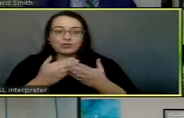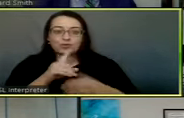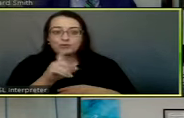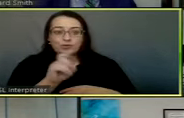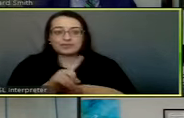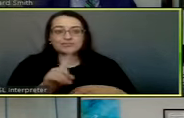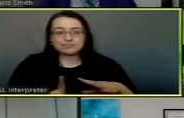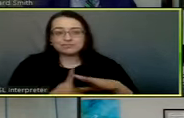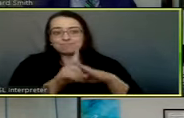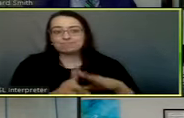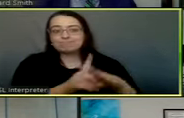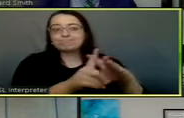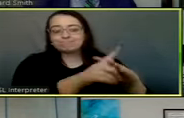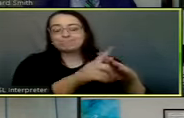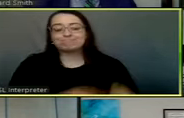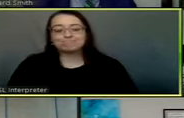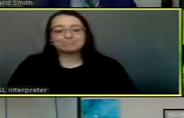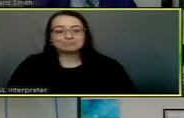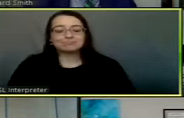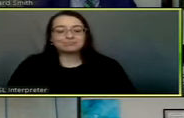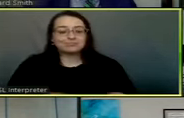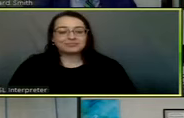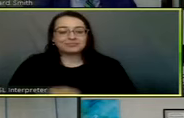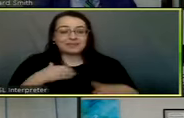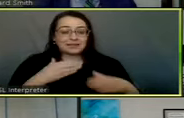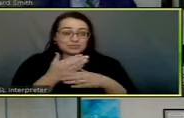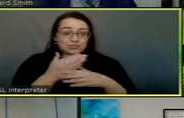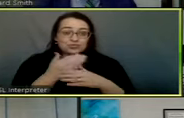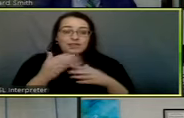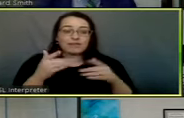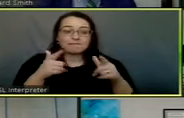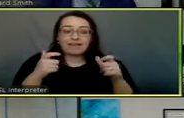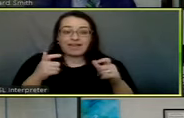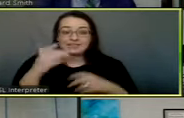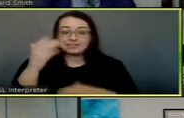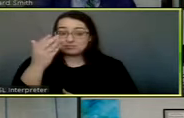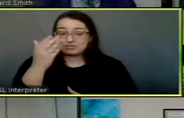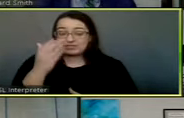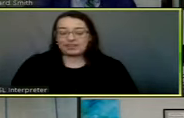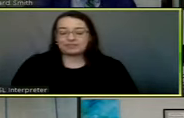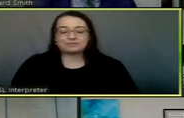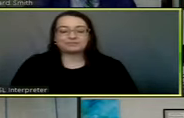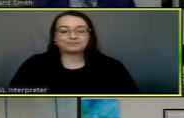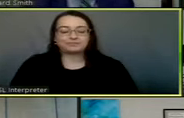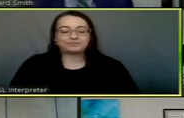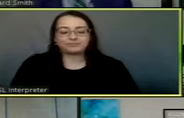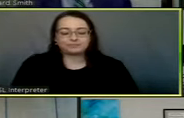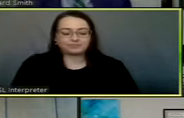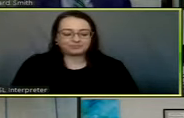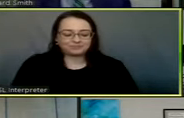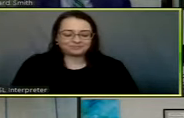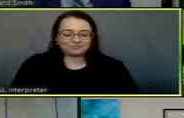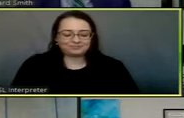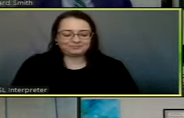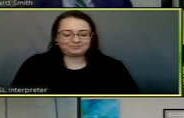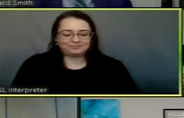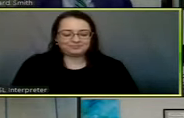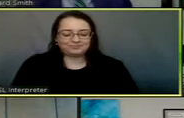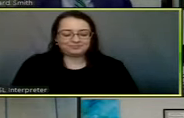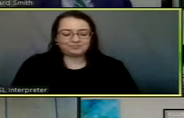that came up through it. So, I'm going to share a quick presentation here and wanted just to